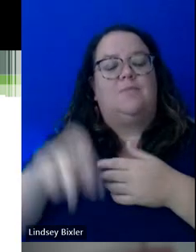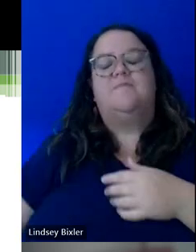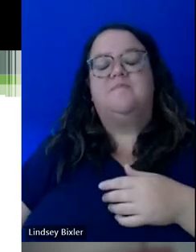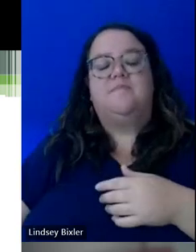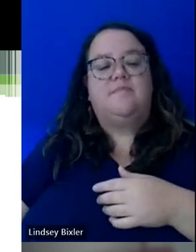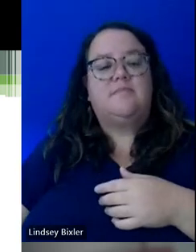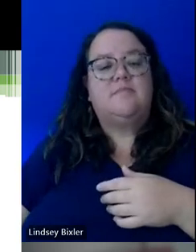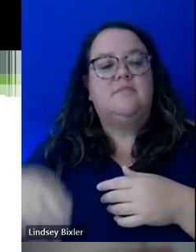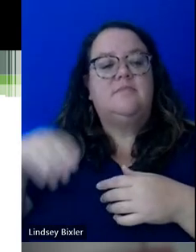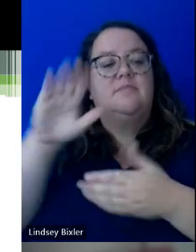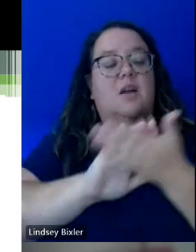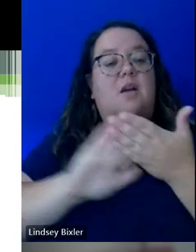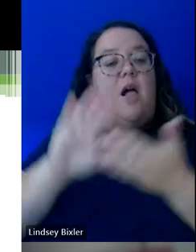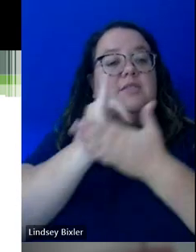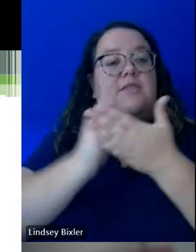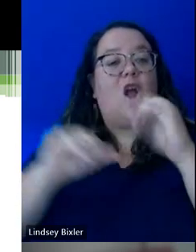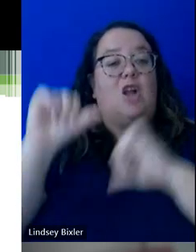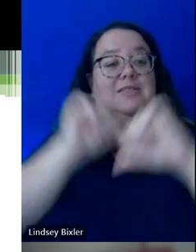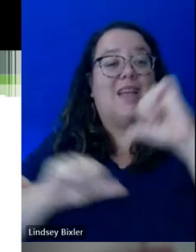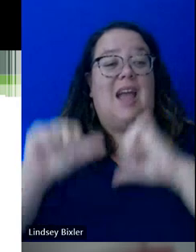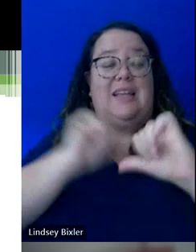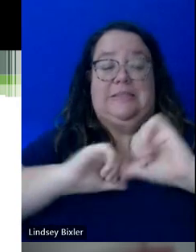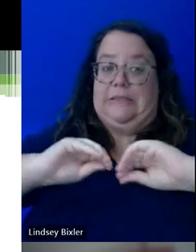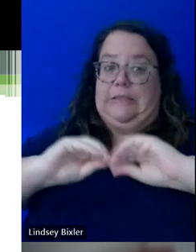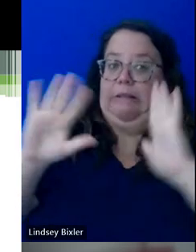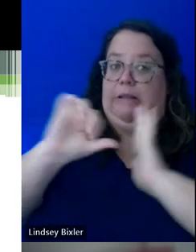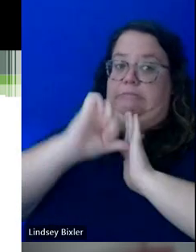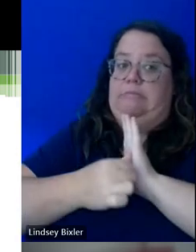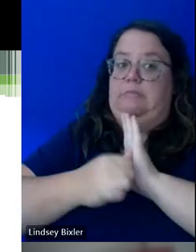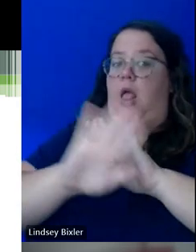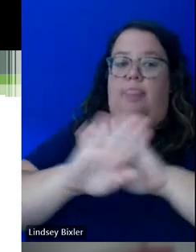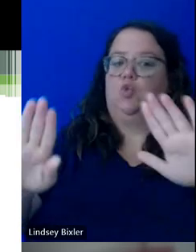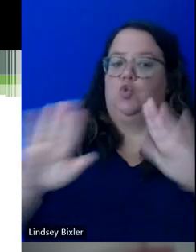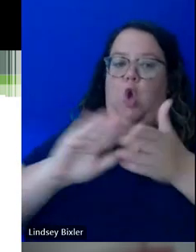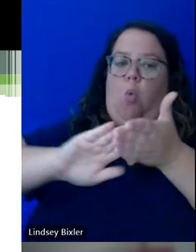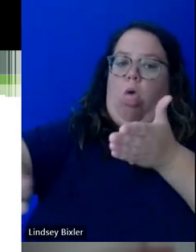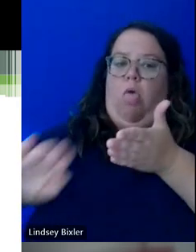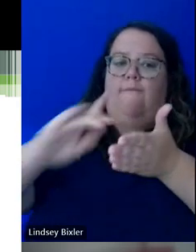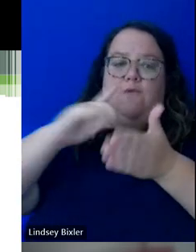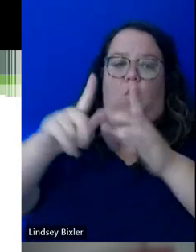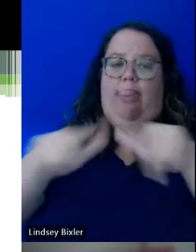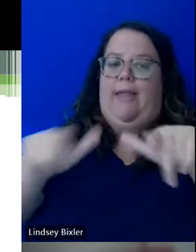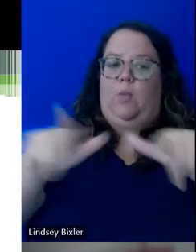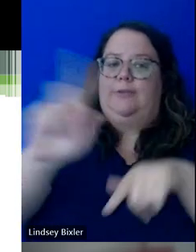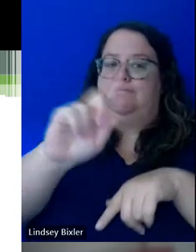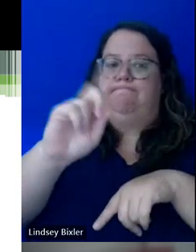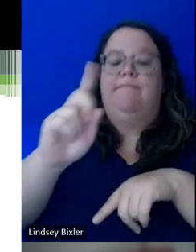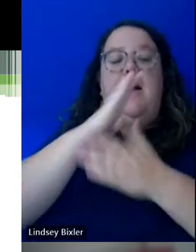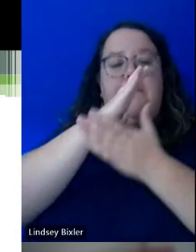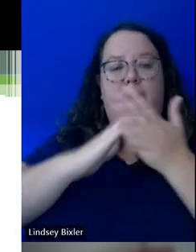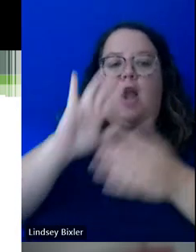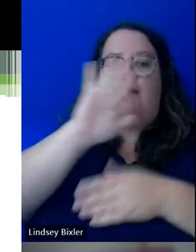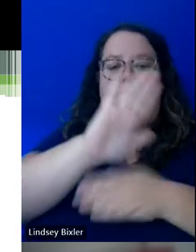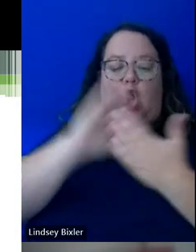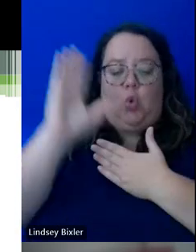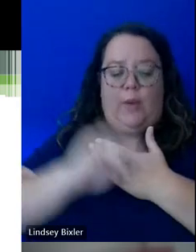college has made it abundantly clear that there is no waiver. It is part of their curriculum. It is